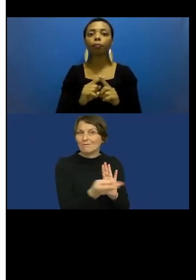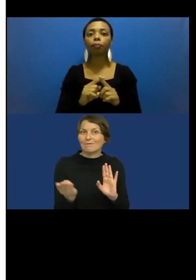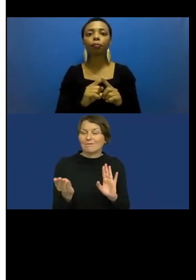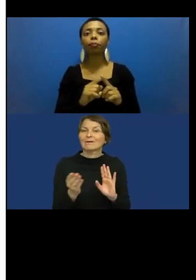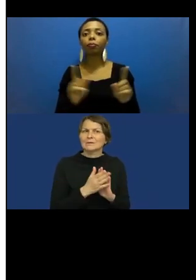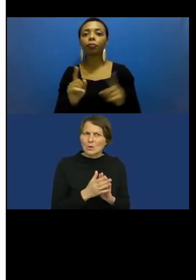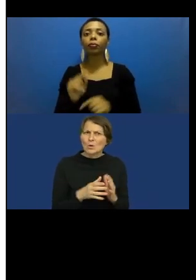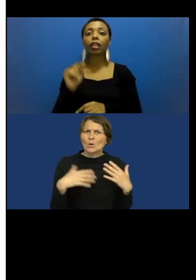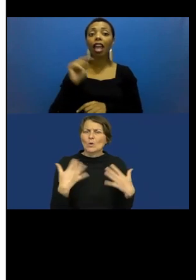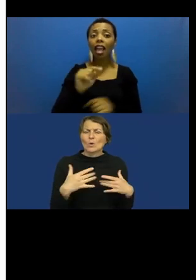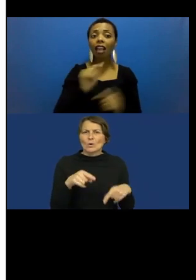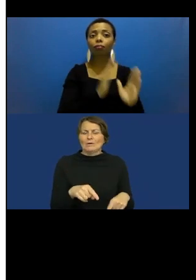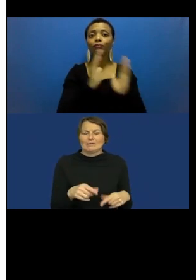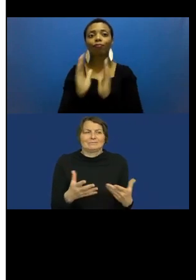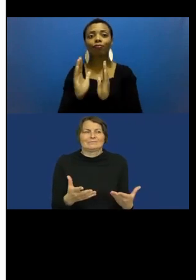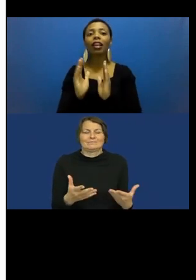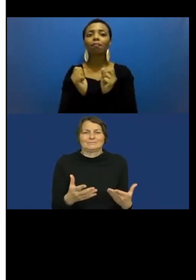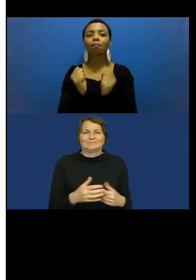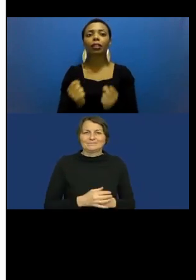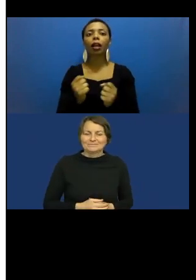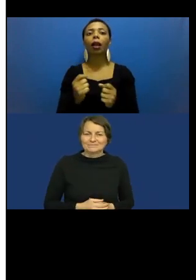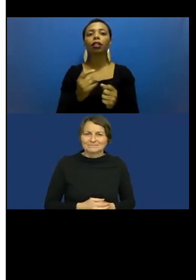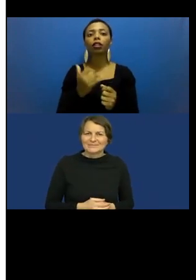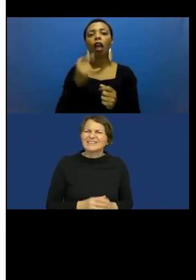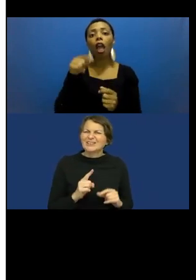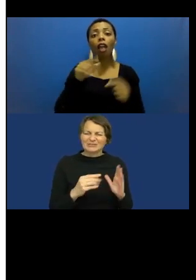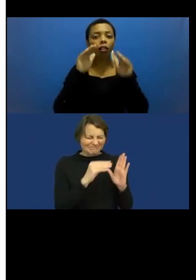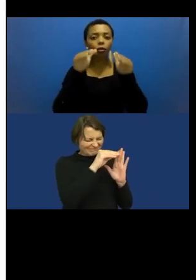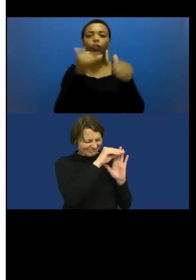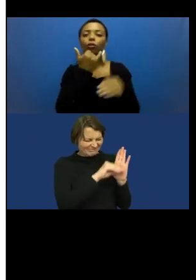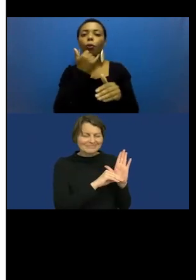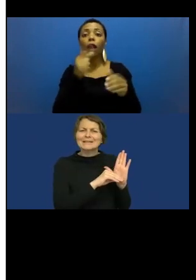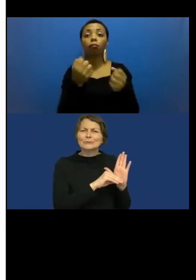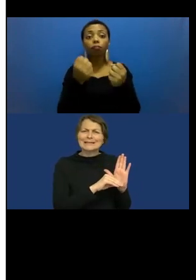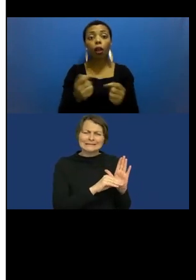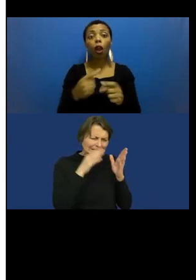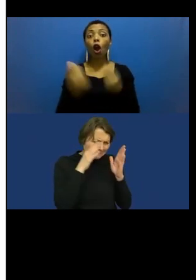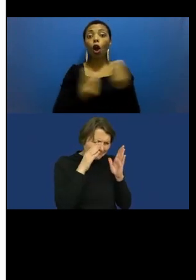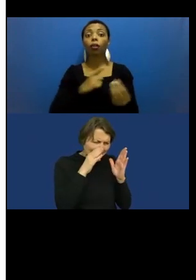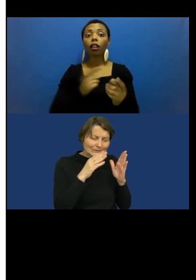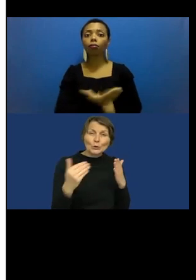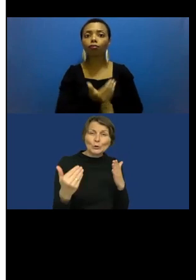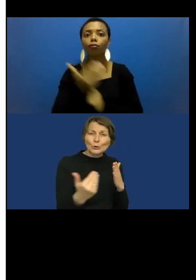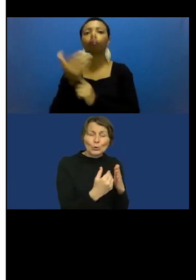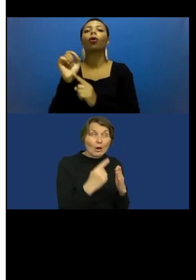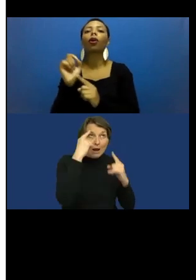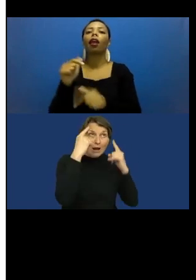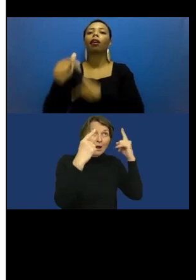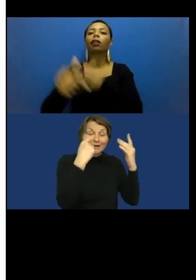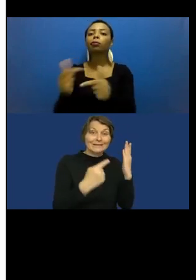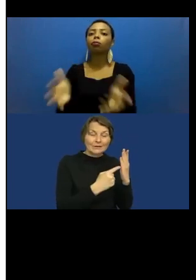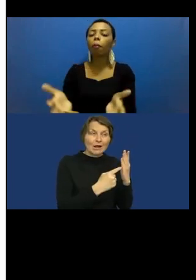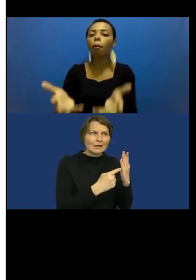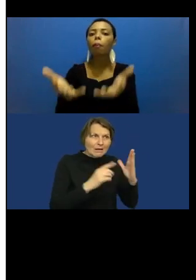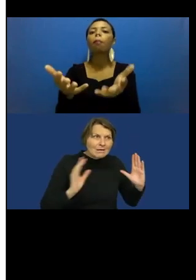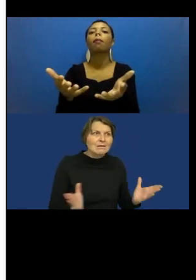on the potential of new technologies to stimulate jobs and growth, and this